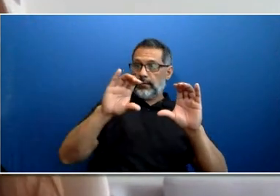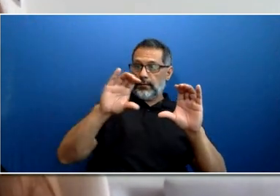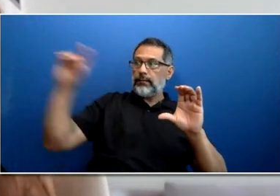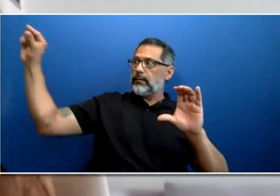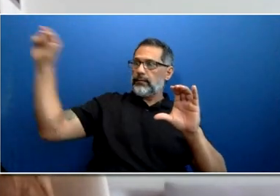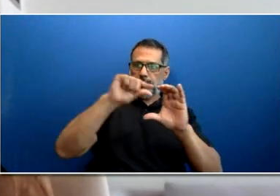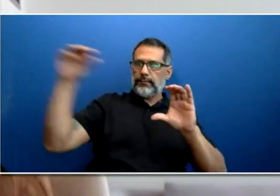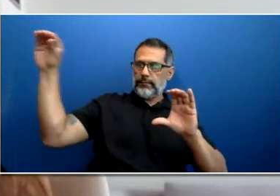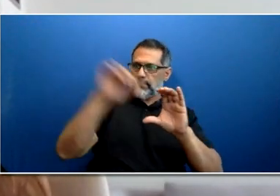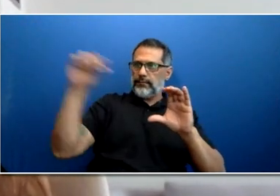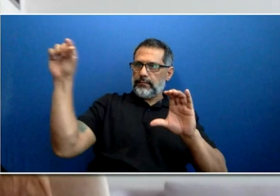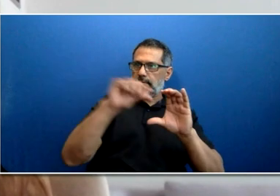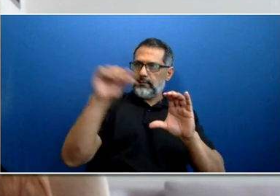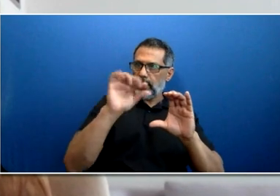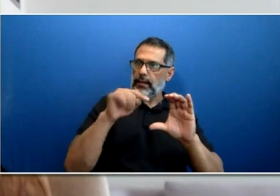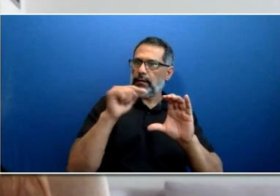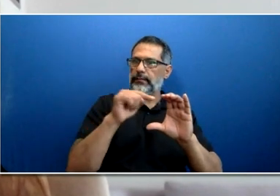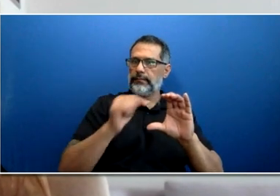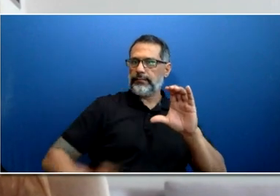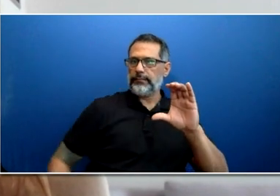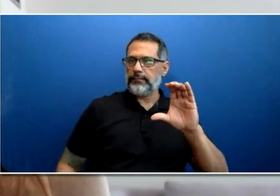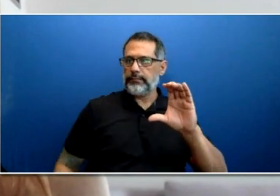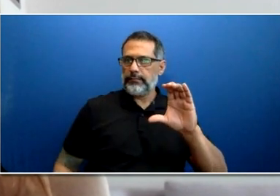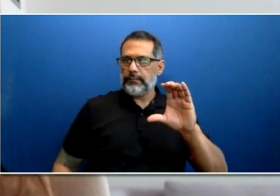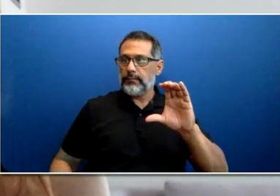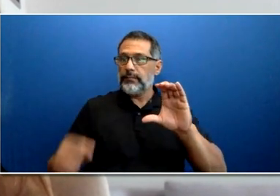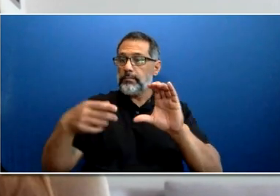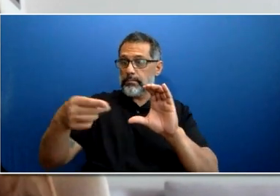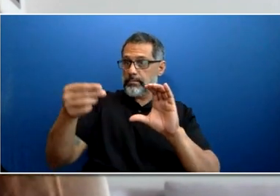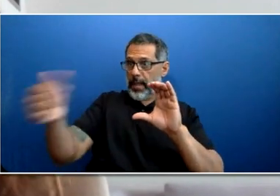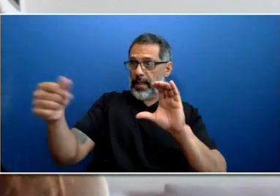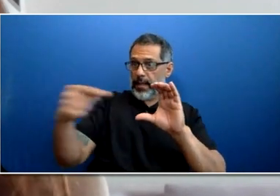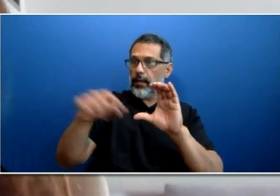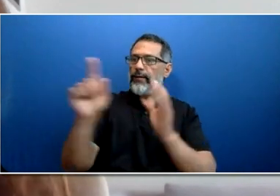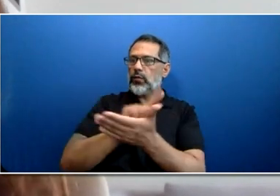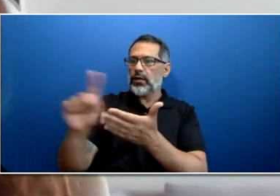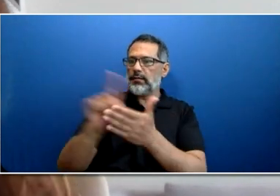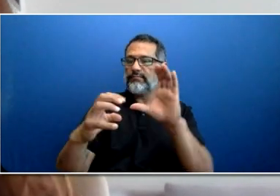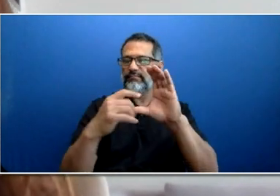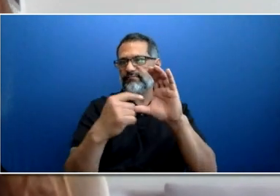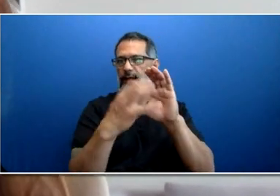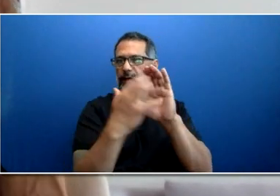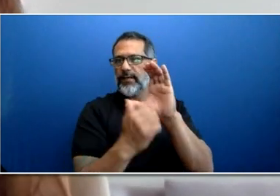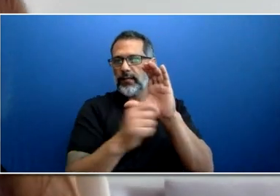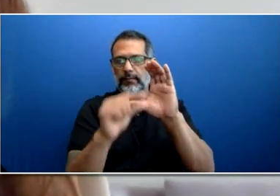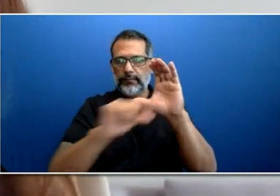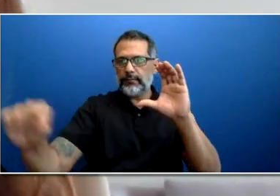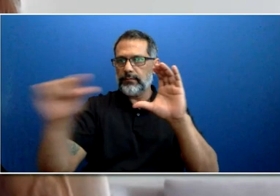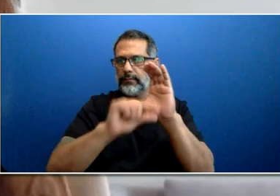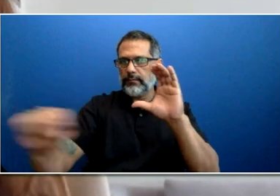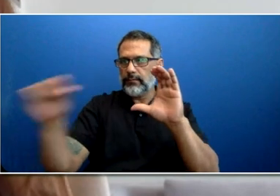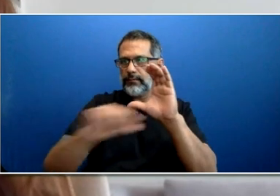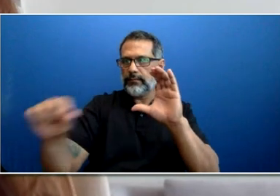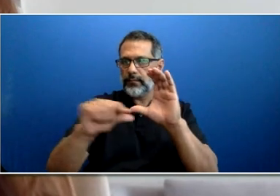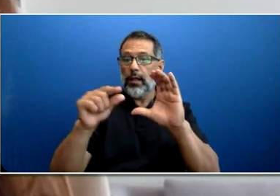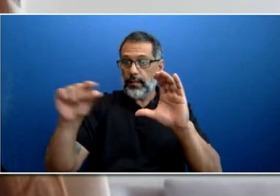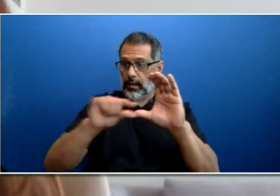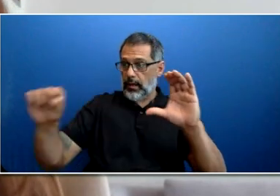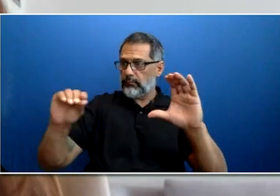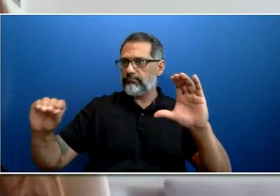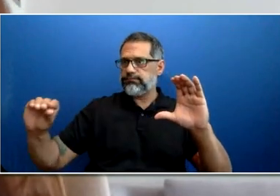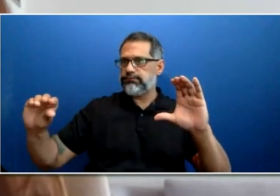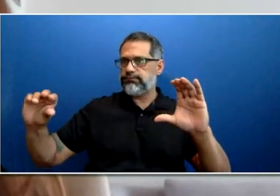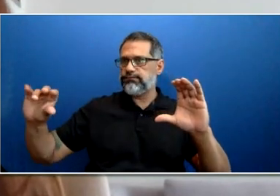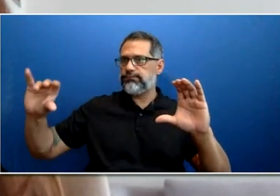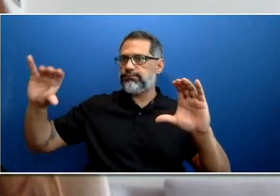-authorized pay. When you are eligible for retirement, there is a defined benefit formula based on your contributions that will be